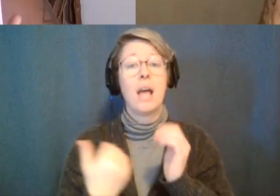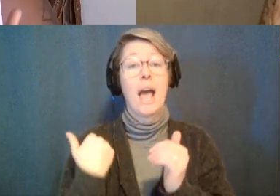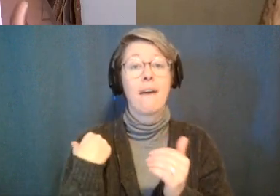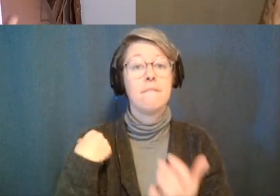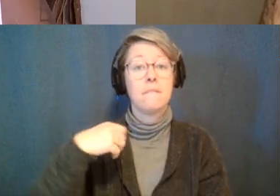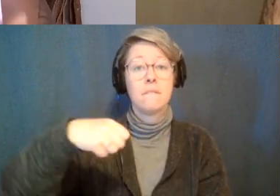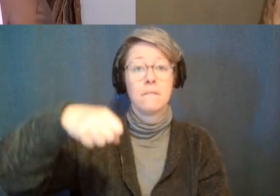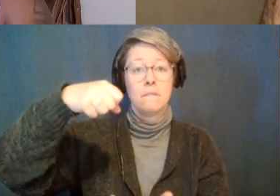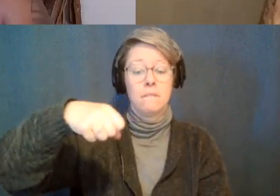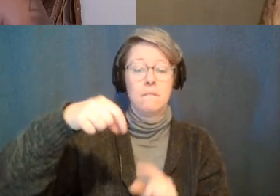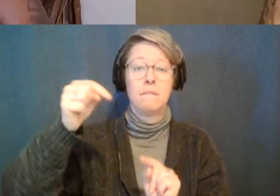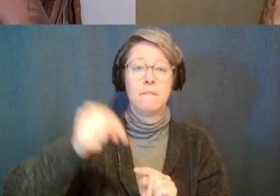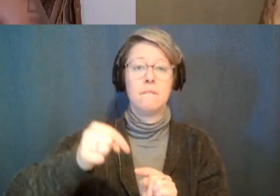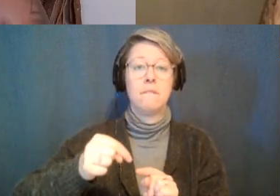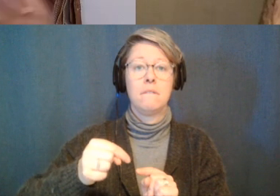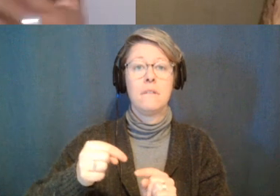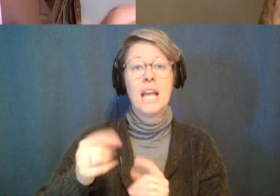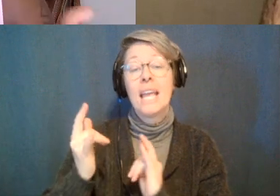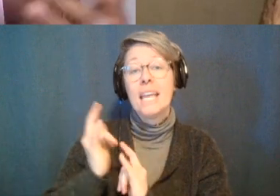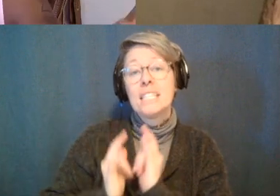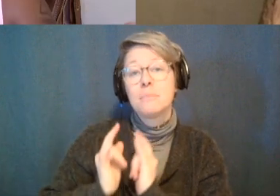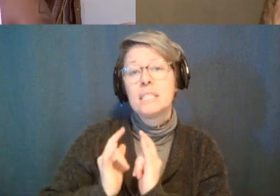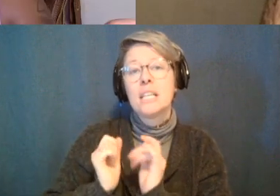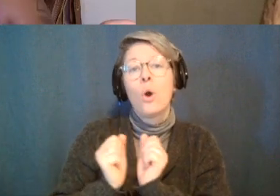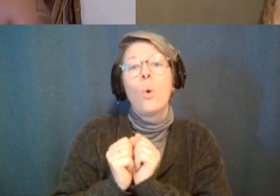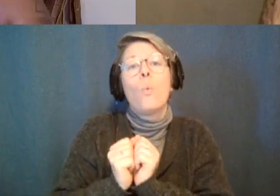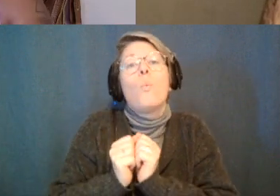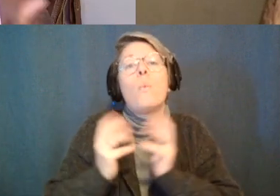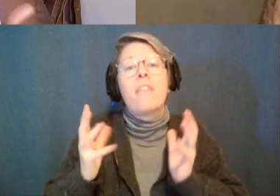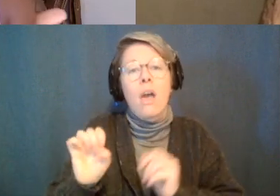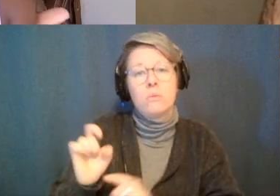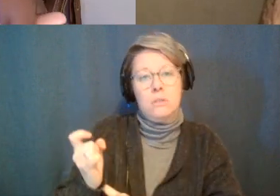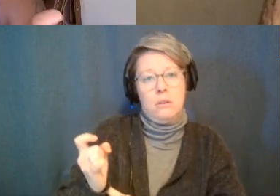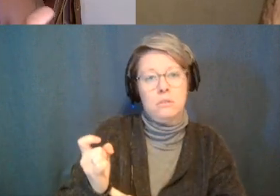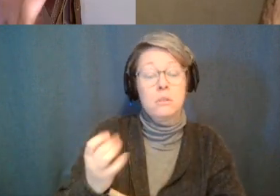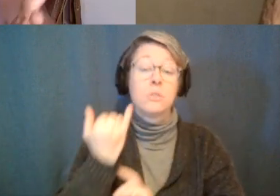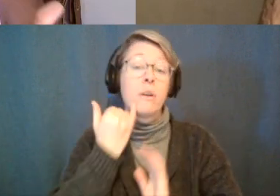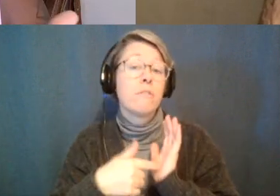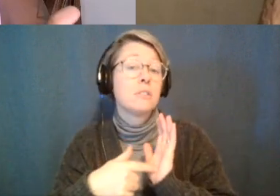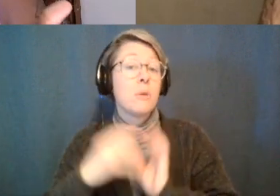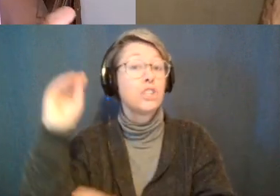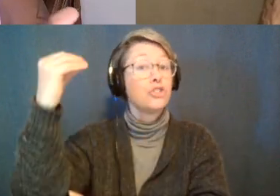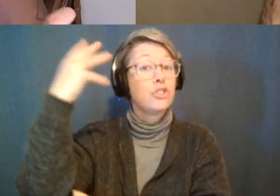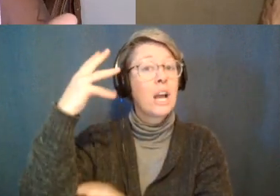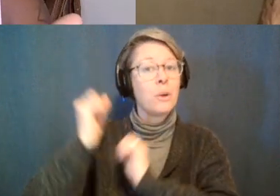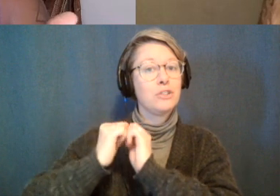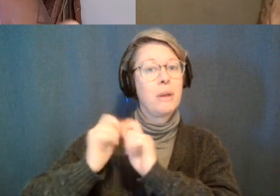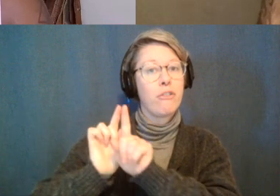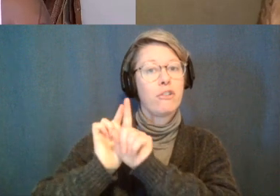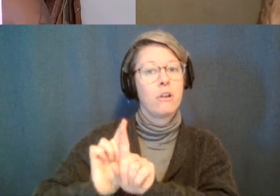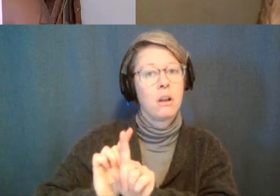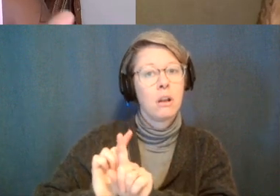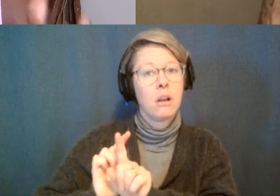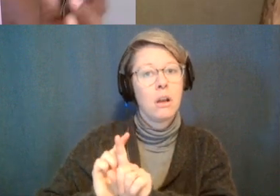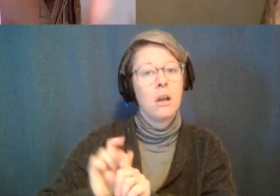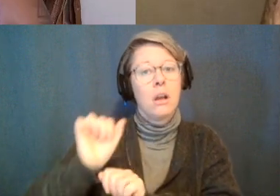intimacy without sex let's say you take a shower with your partner and you're washing each other but you're doing it not with the intention of having